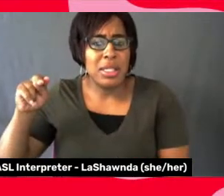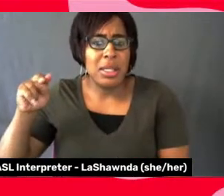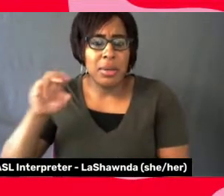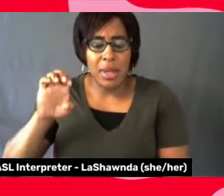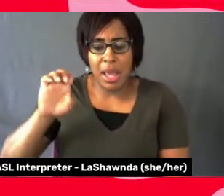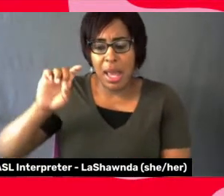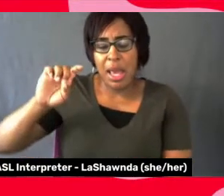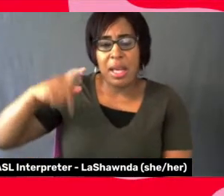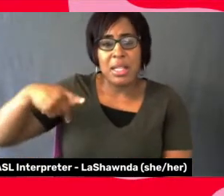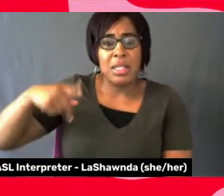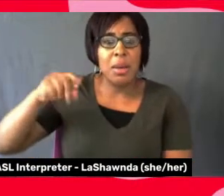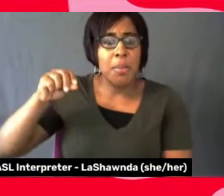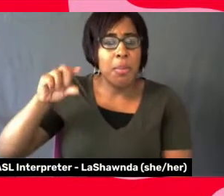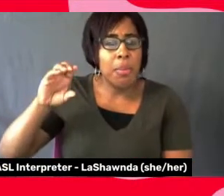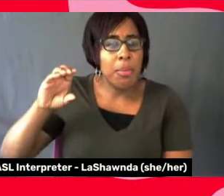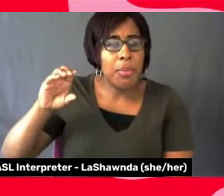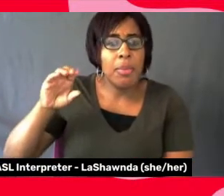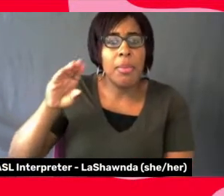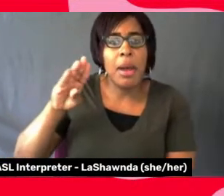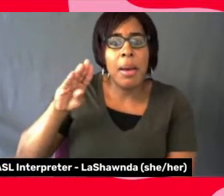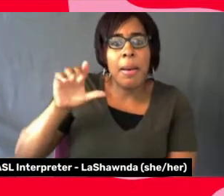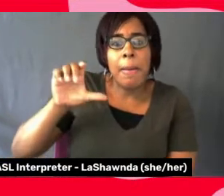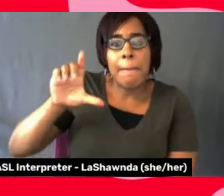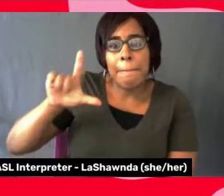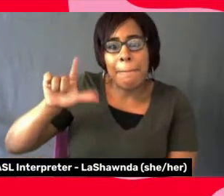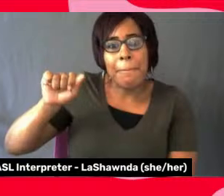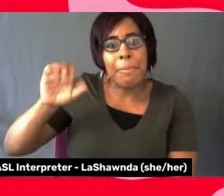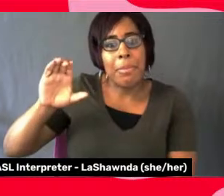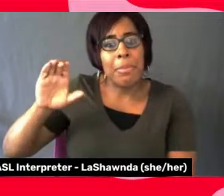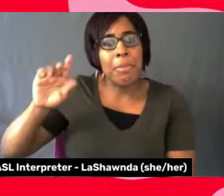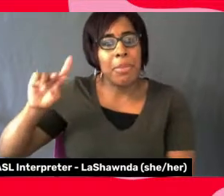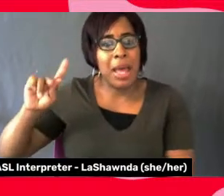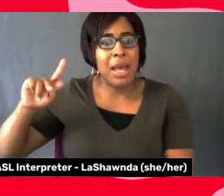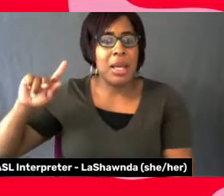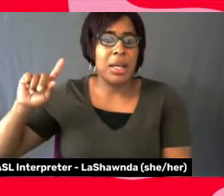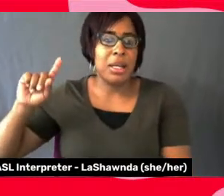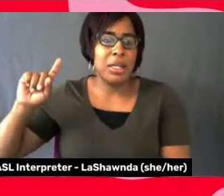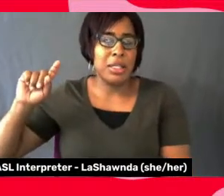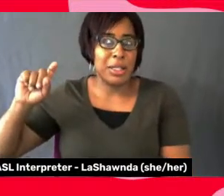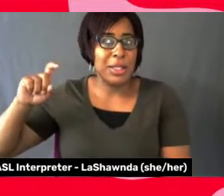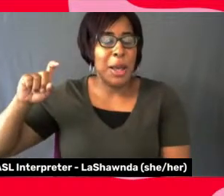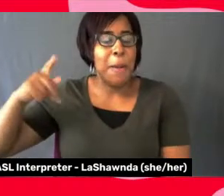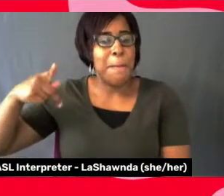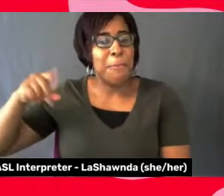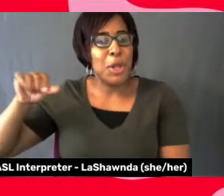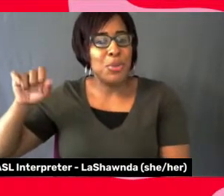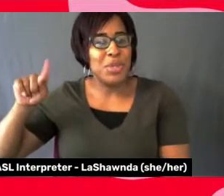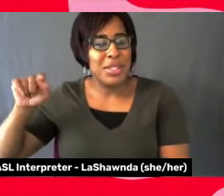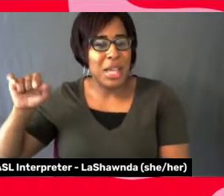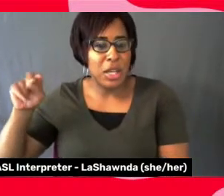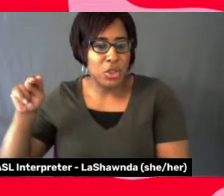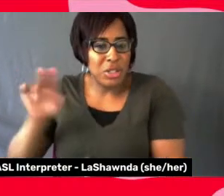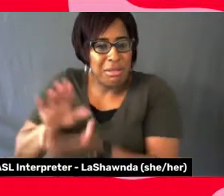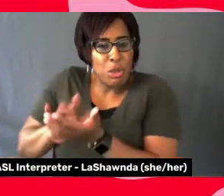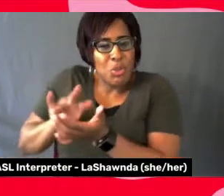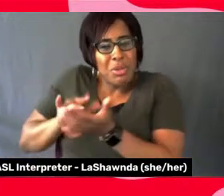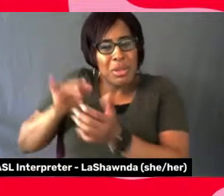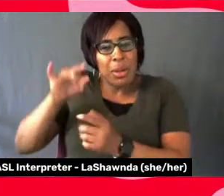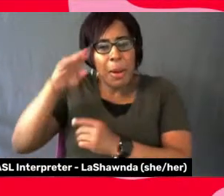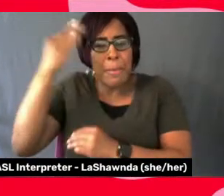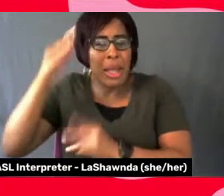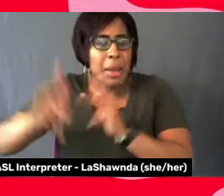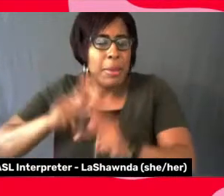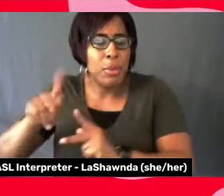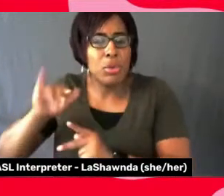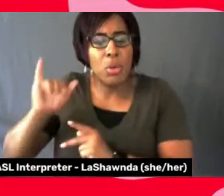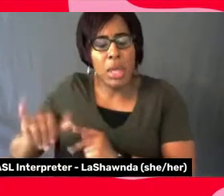black, black exploitation. Um, and, you there was definitely a feeling among, you know, many in our community. Those were just stereotypes